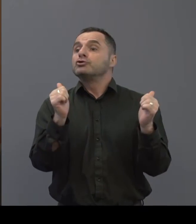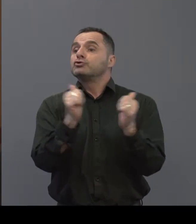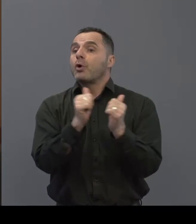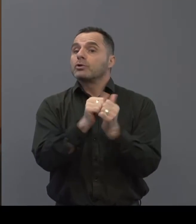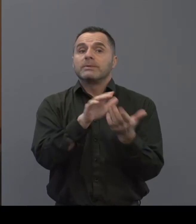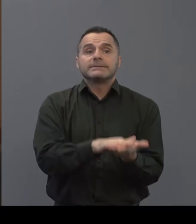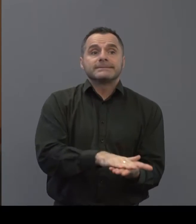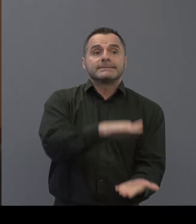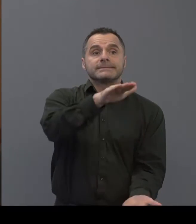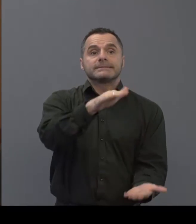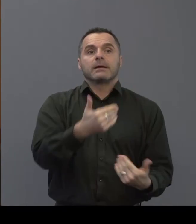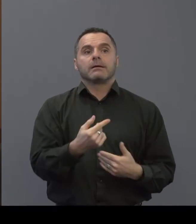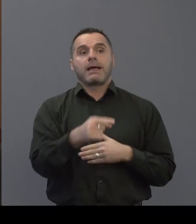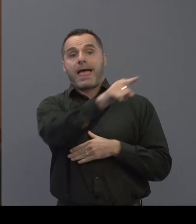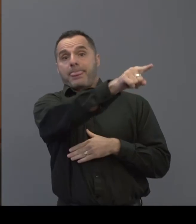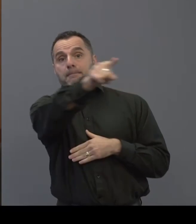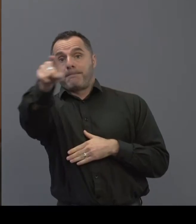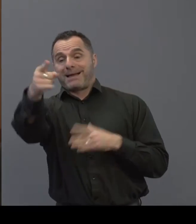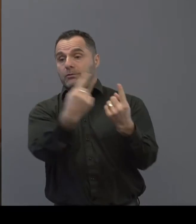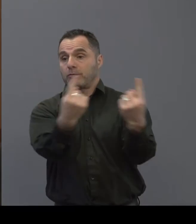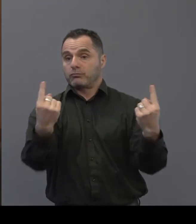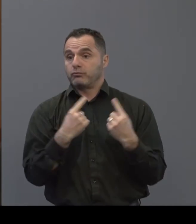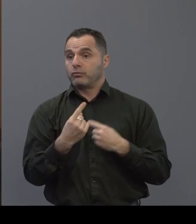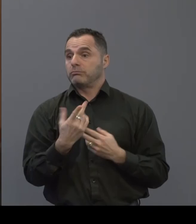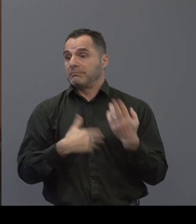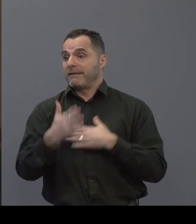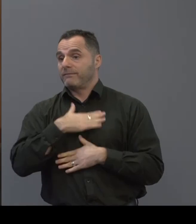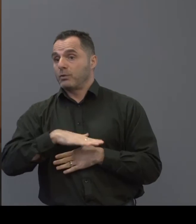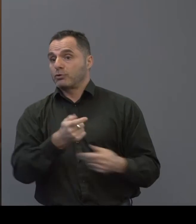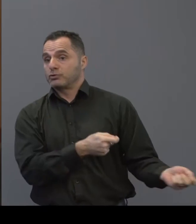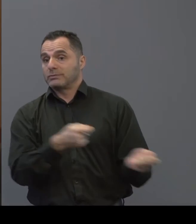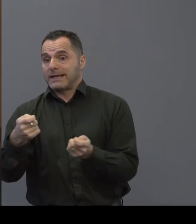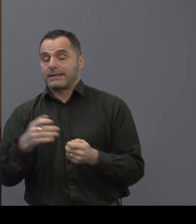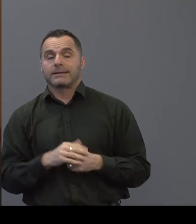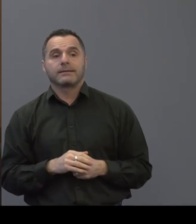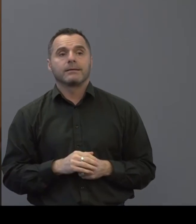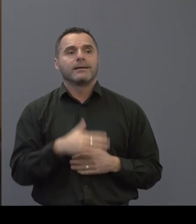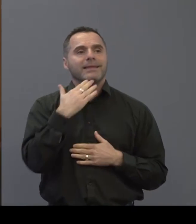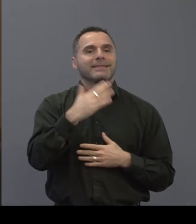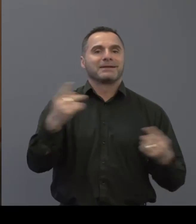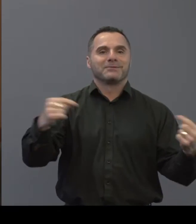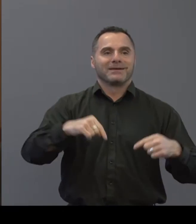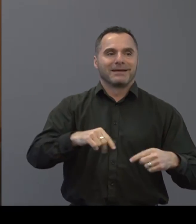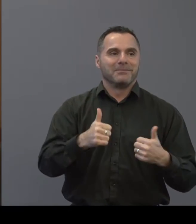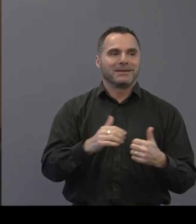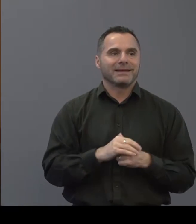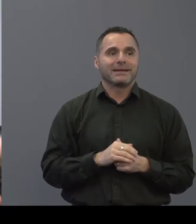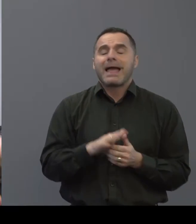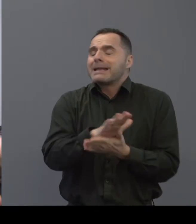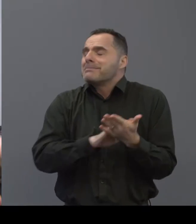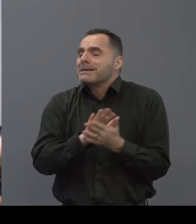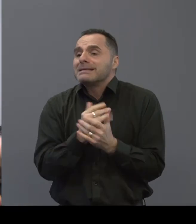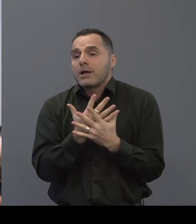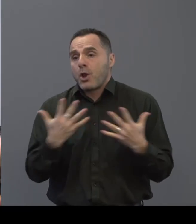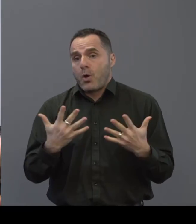uh at the back of the uh room if you want to take them with you thank you so much for coming and actually it means an